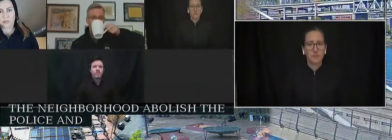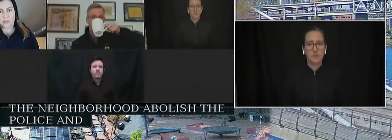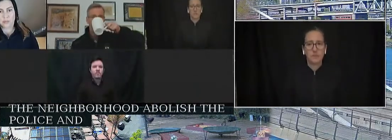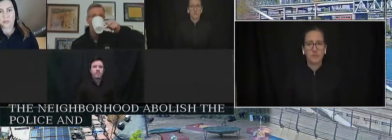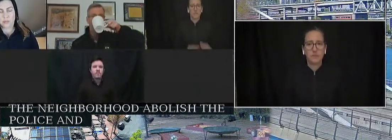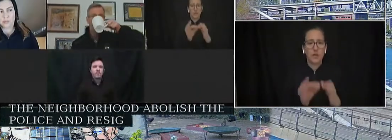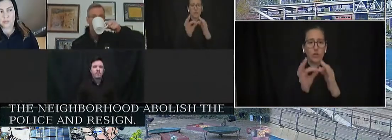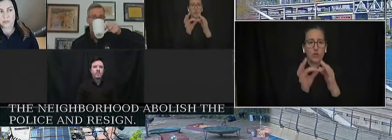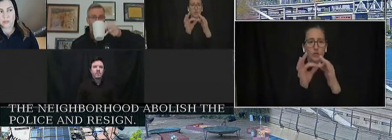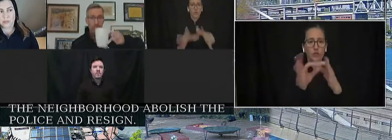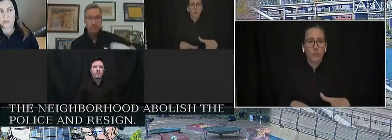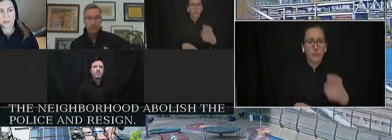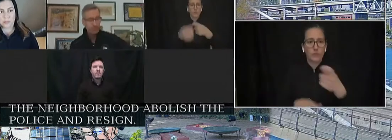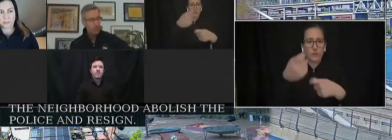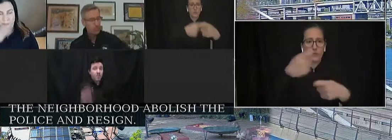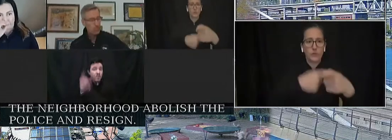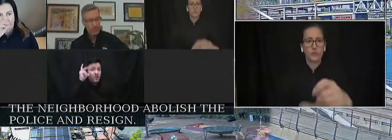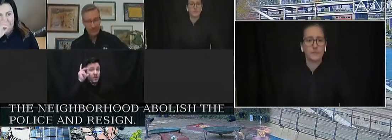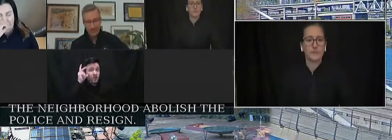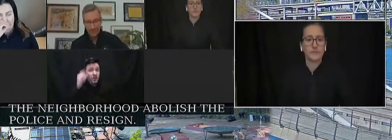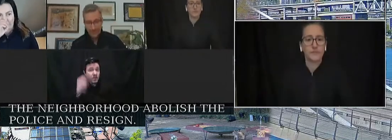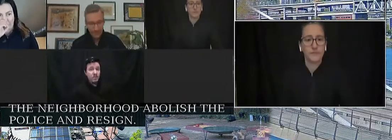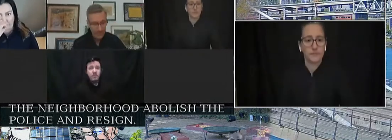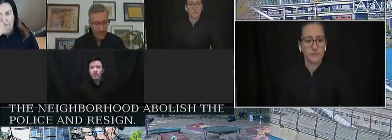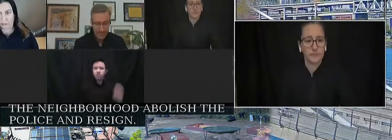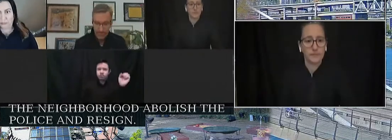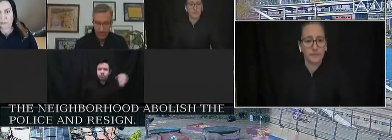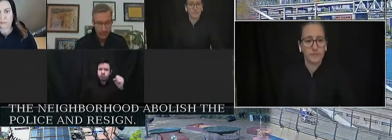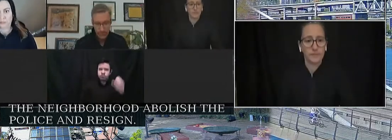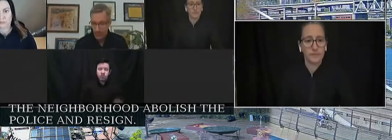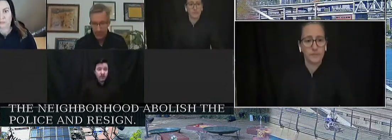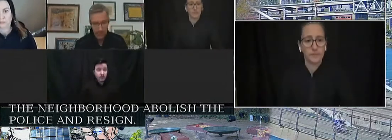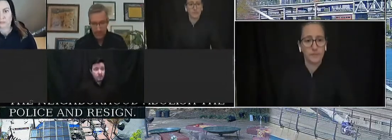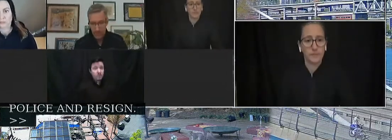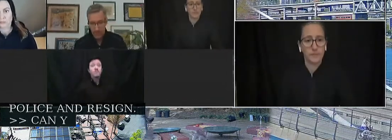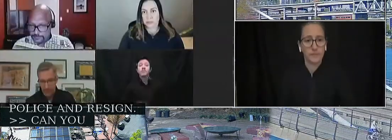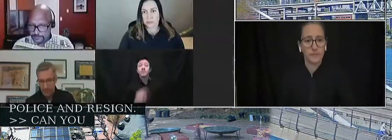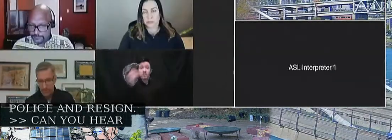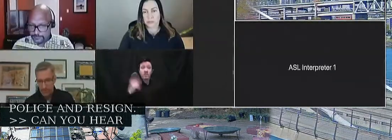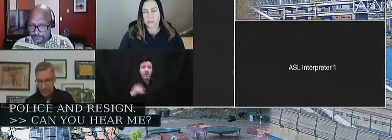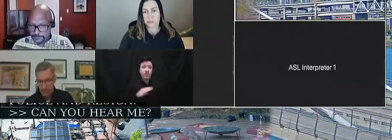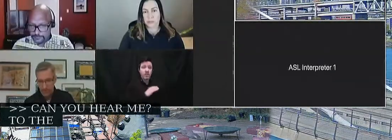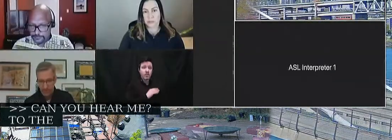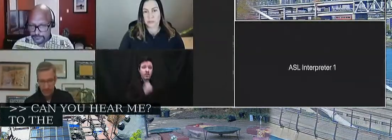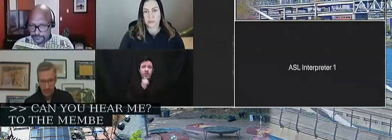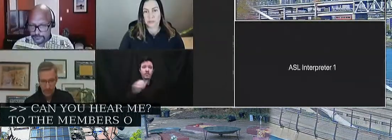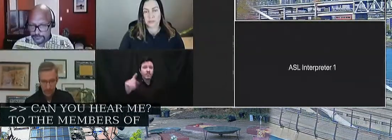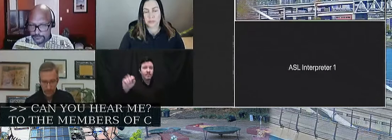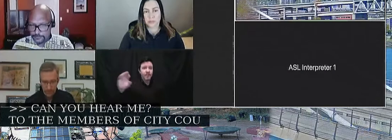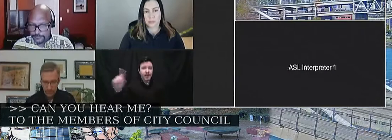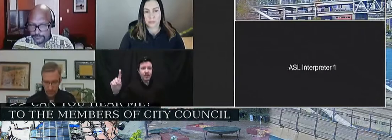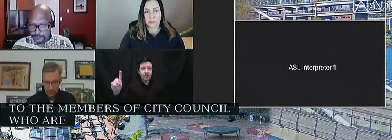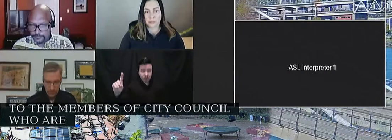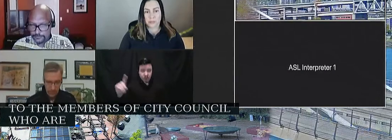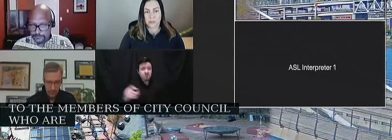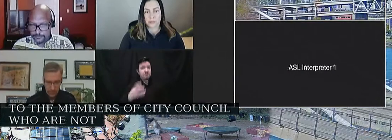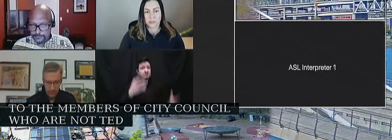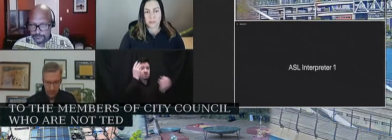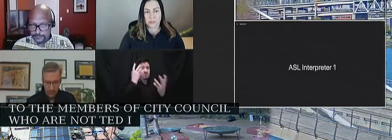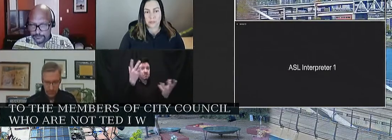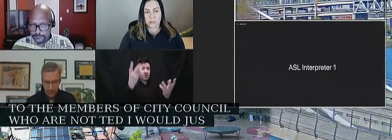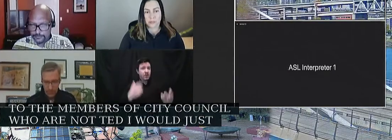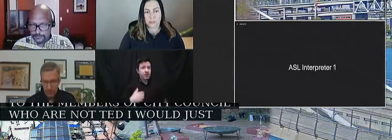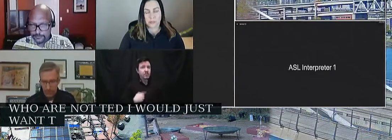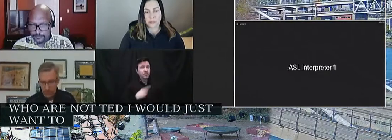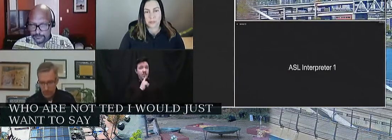Can you hear me? We can. Okay, to the members of city council who are not Ted, I would just want to say you folks should